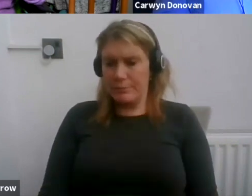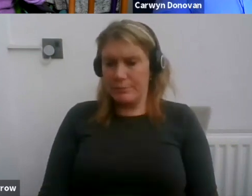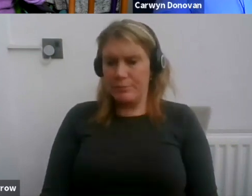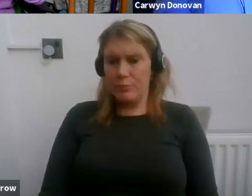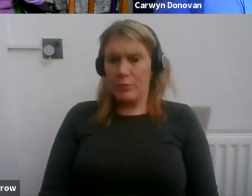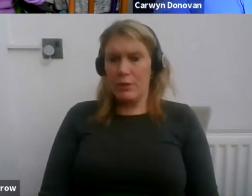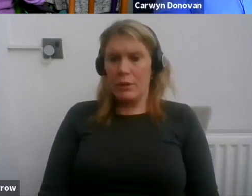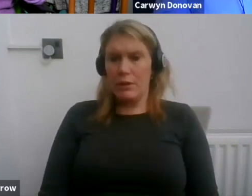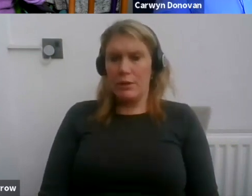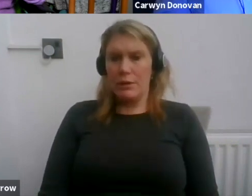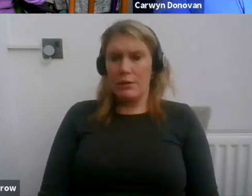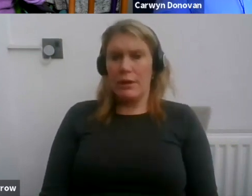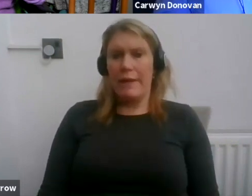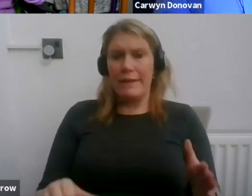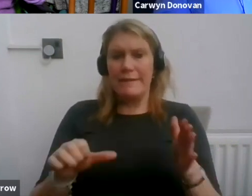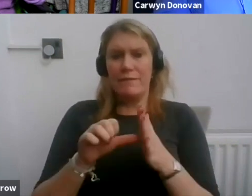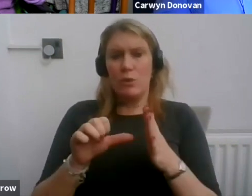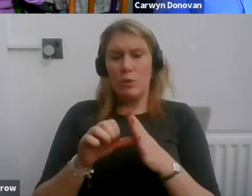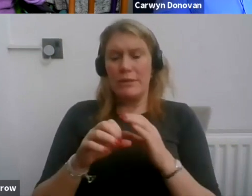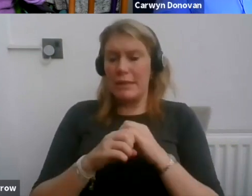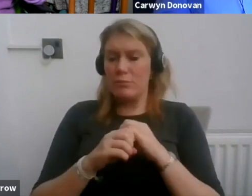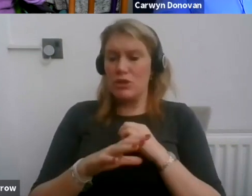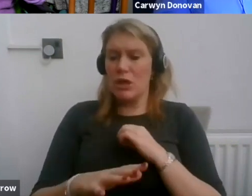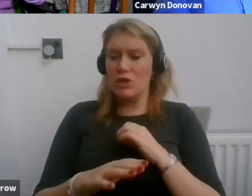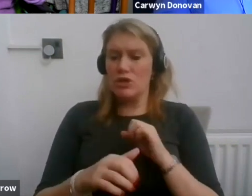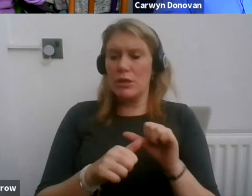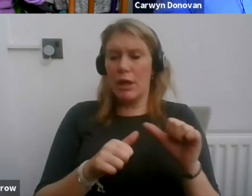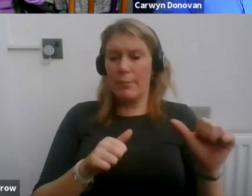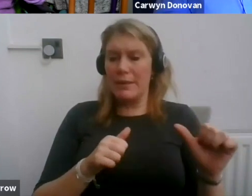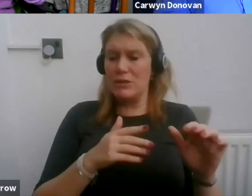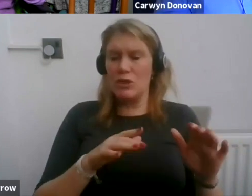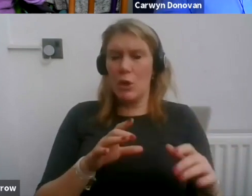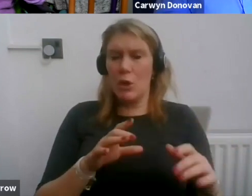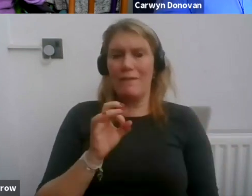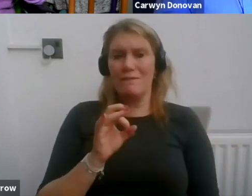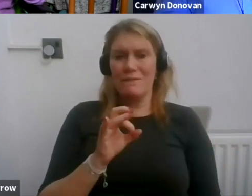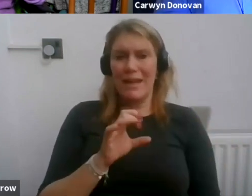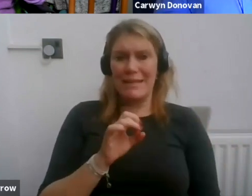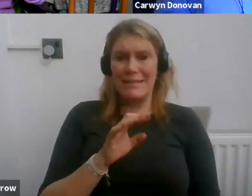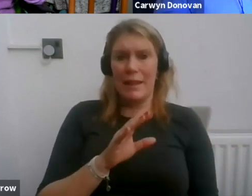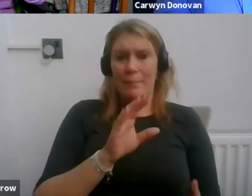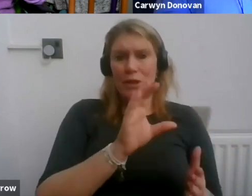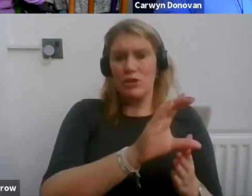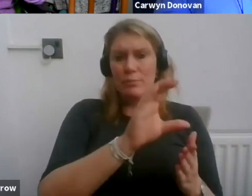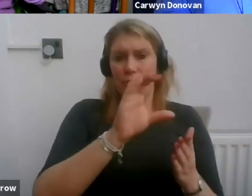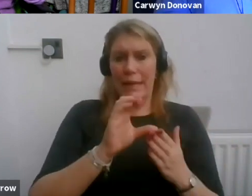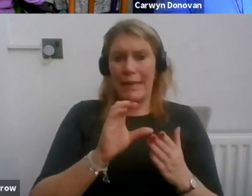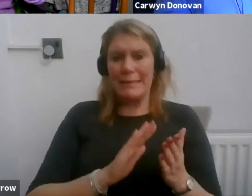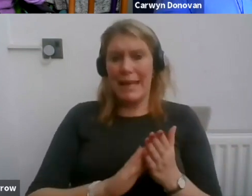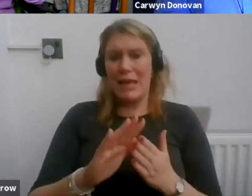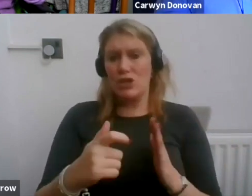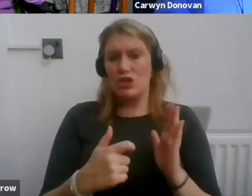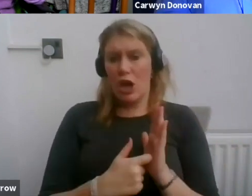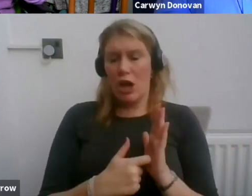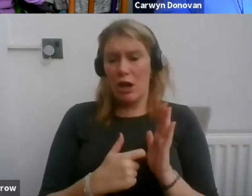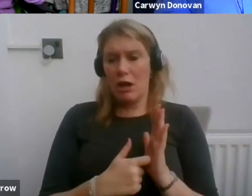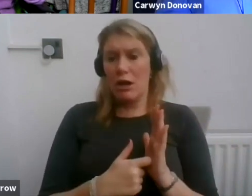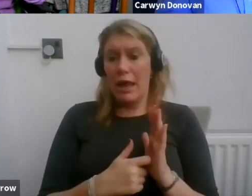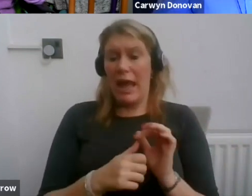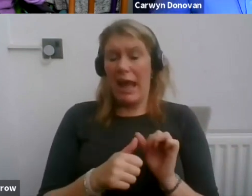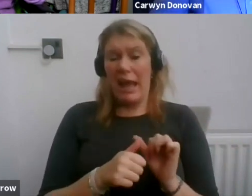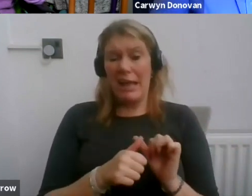production companies do not invest the same amount of money into HR as companies